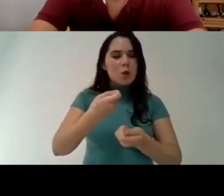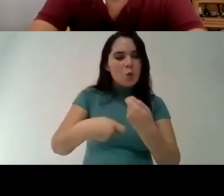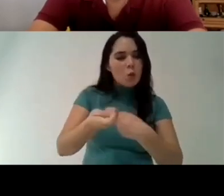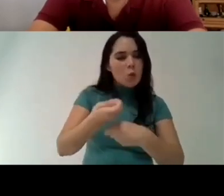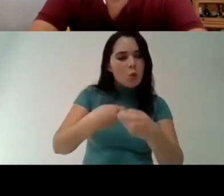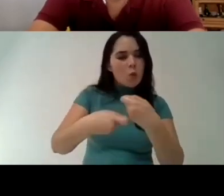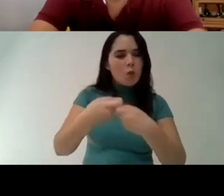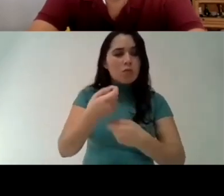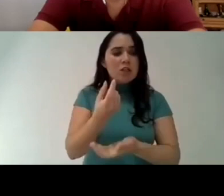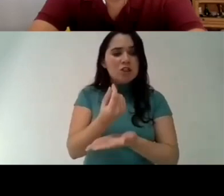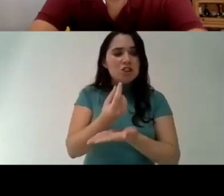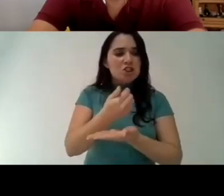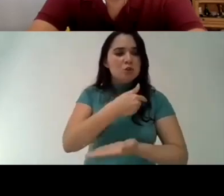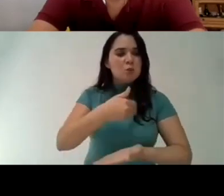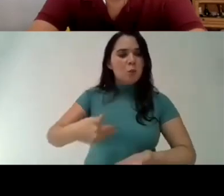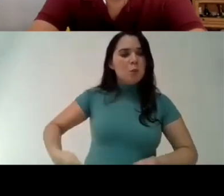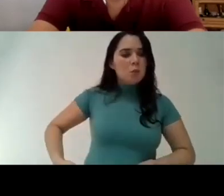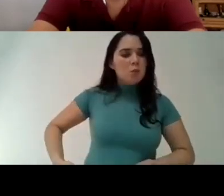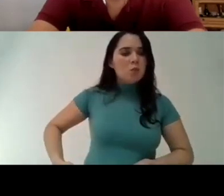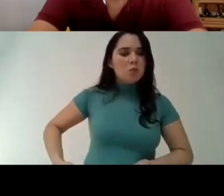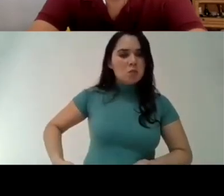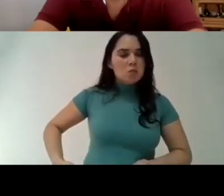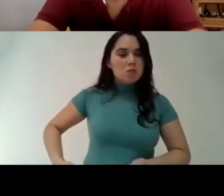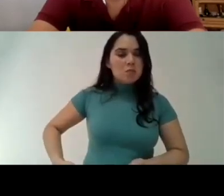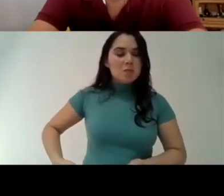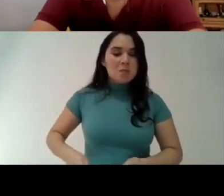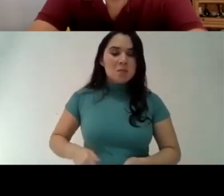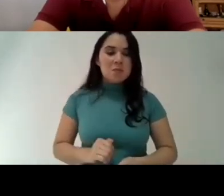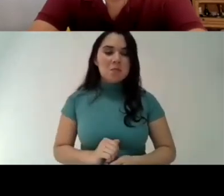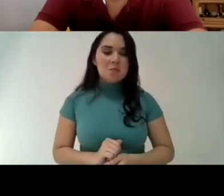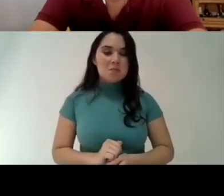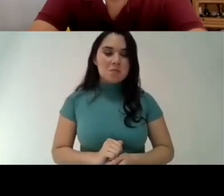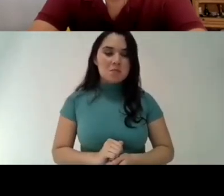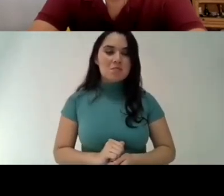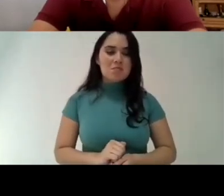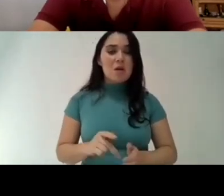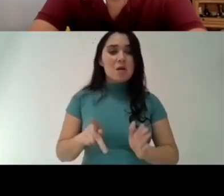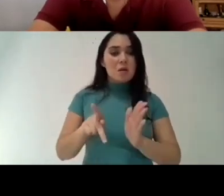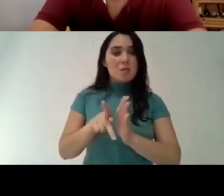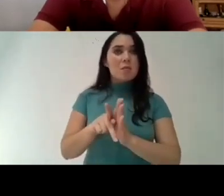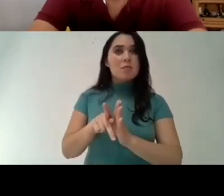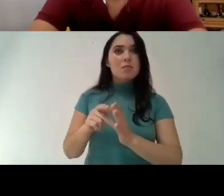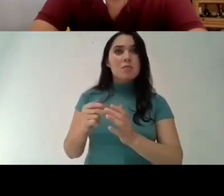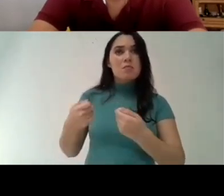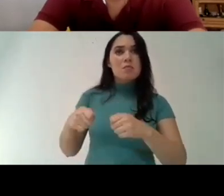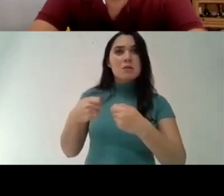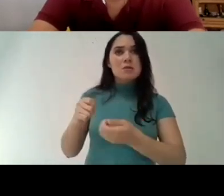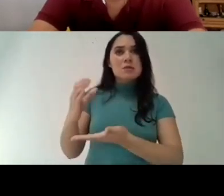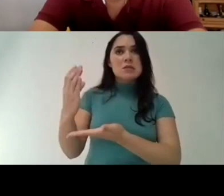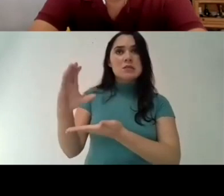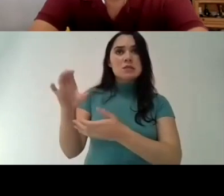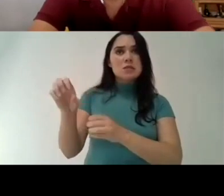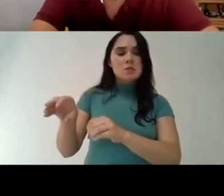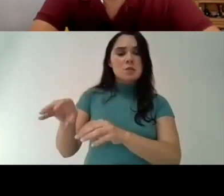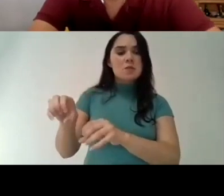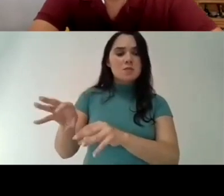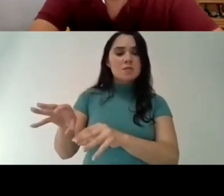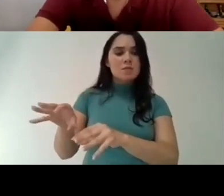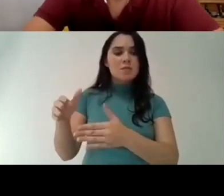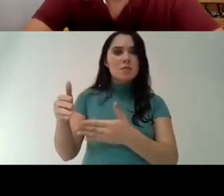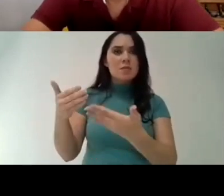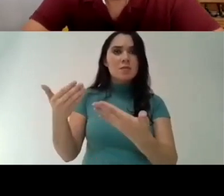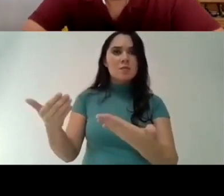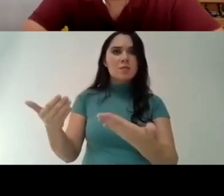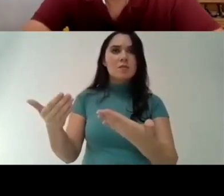we uh we are working with a volume of uh money that is